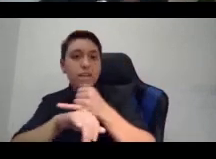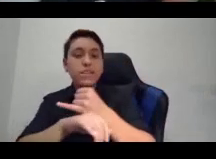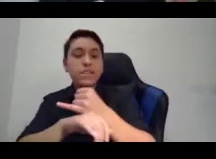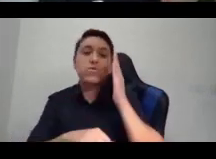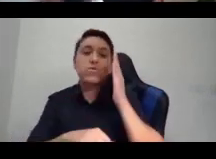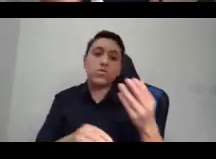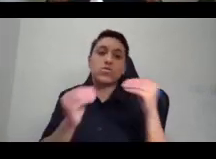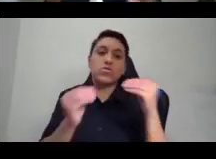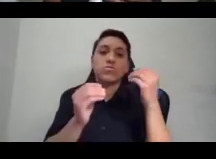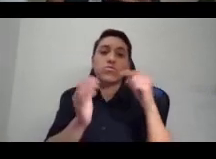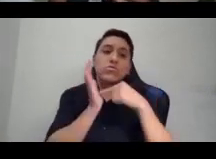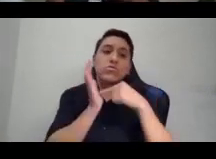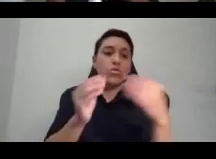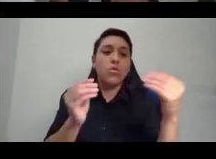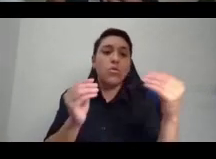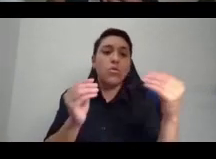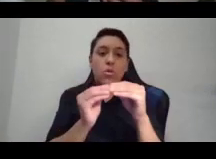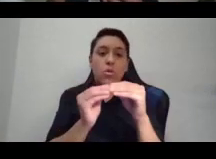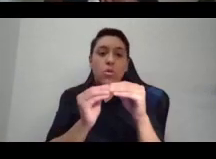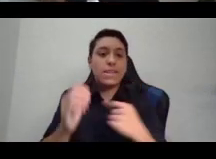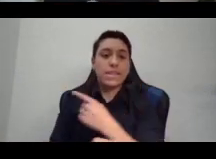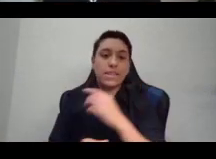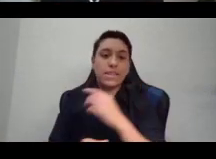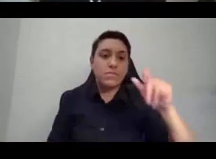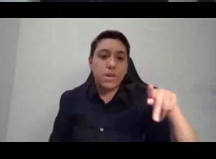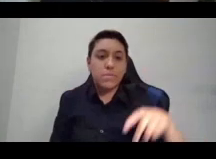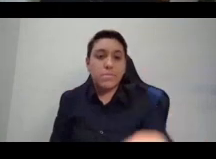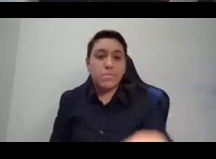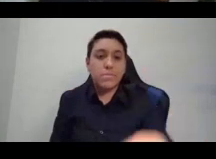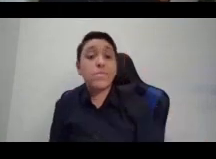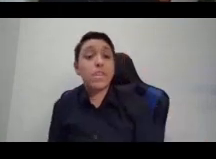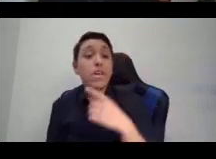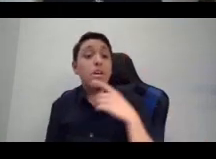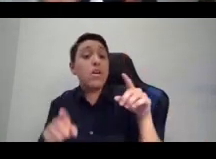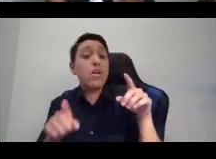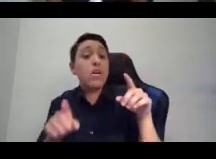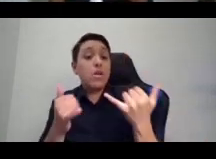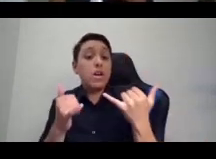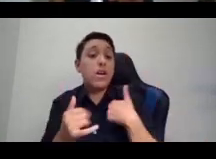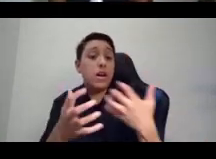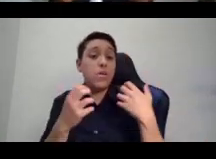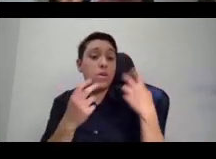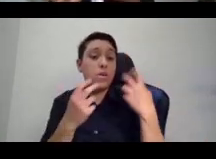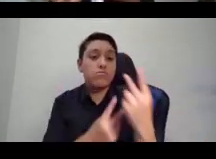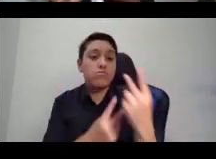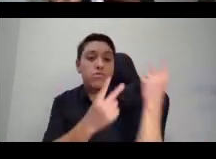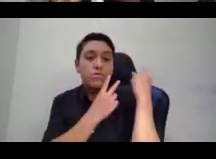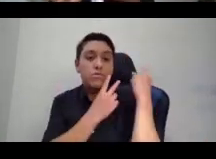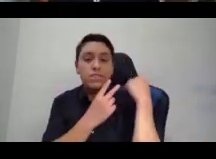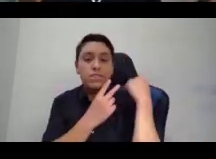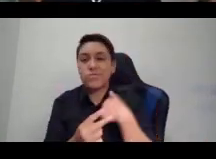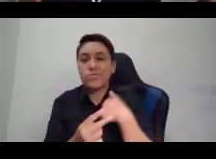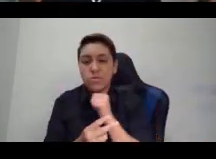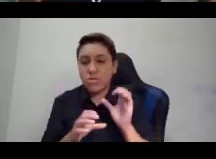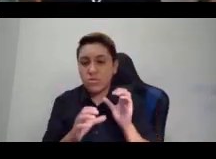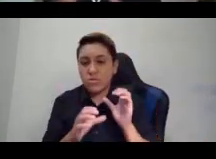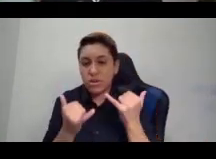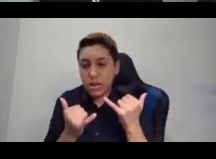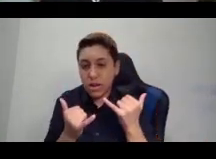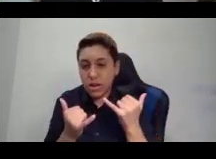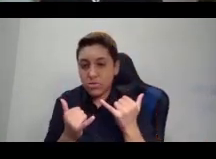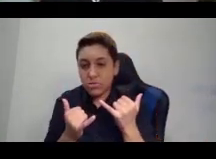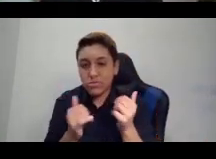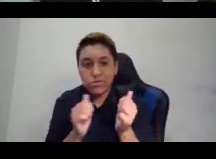And so I want to do a quick kind of reflection for you all. We're not going to do it because of the format of tonight,